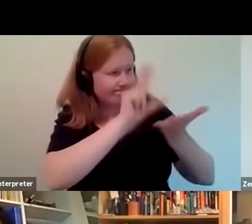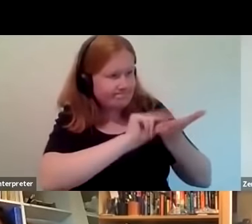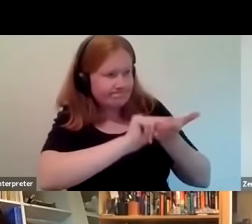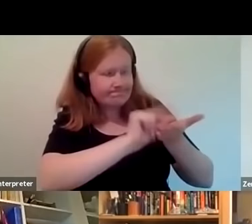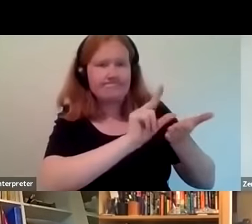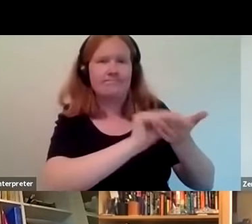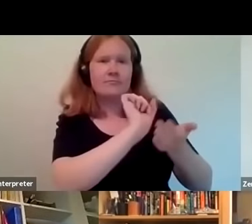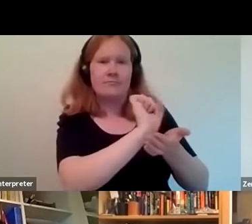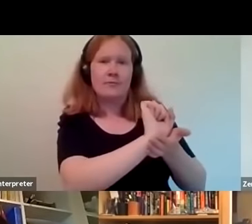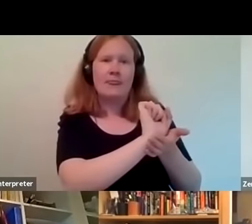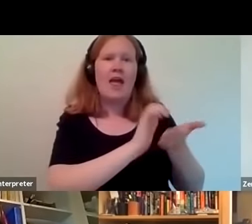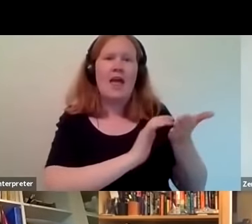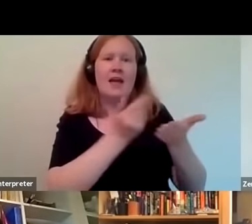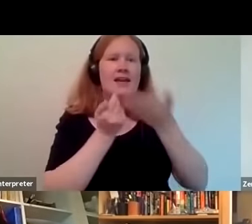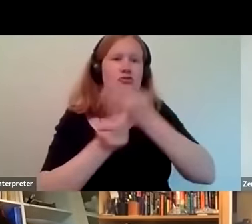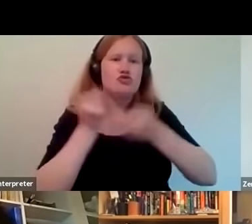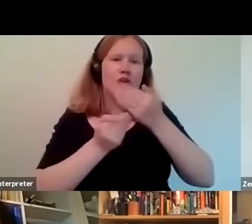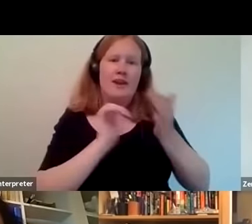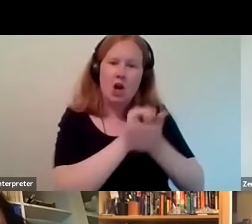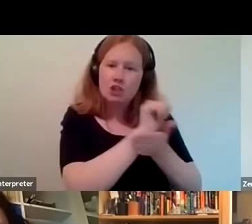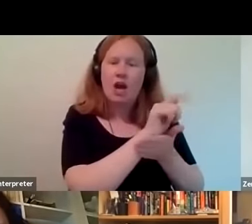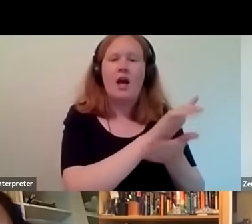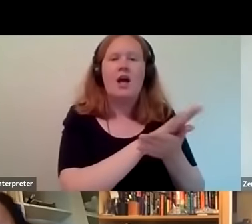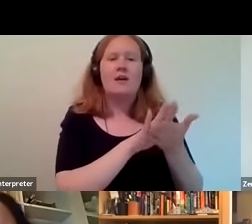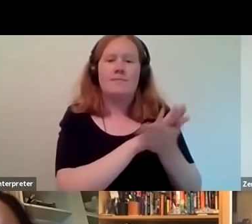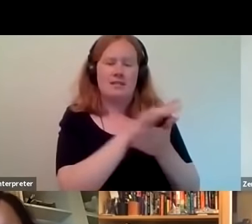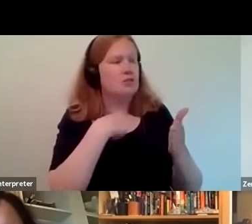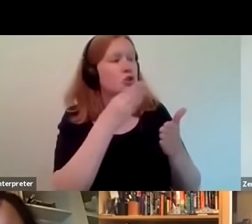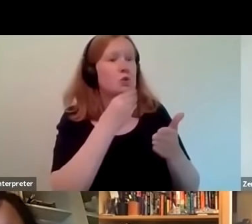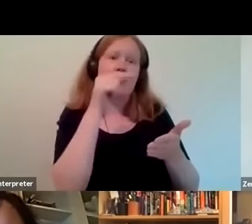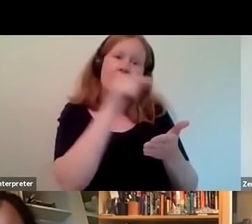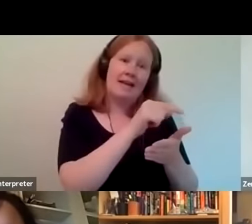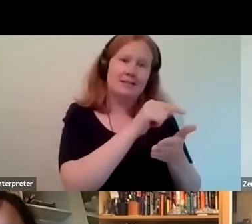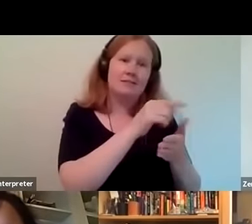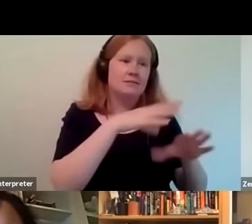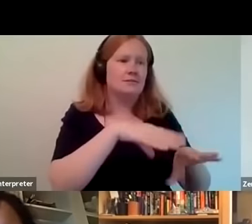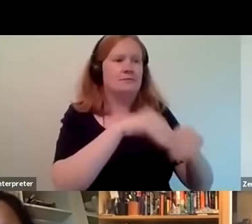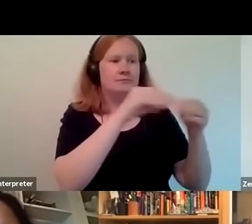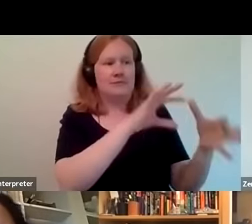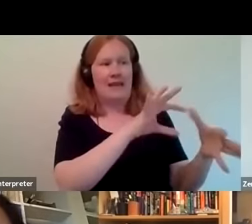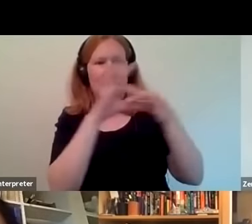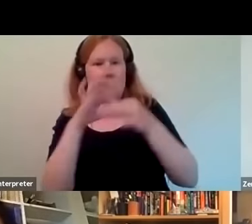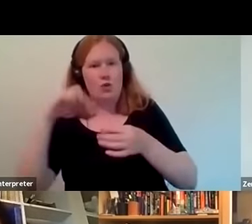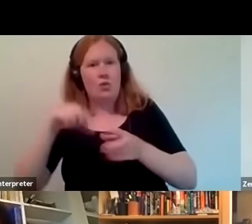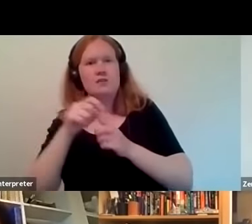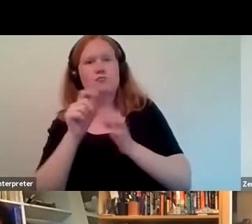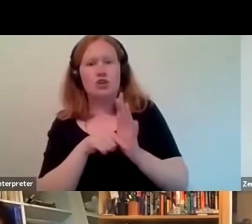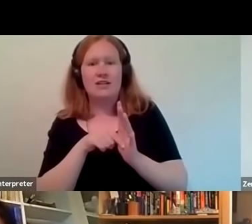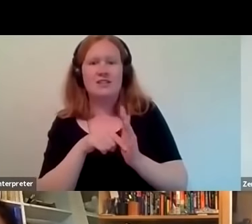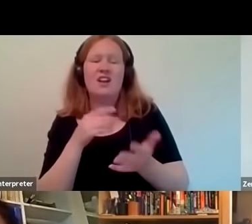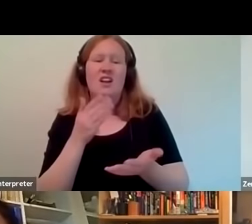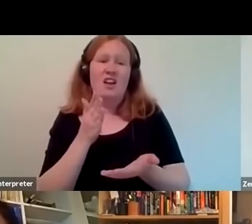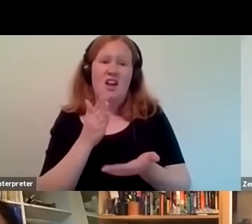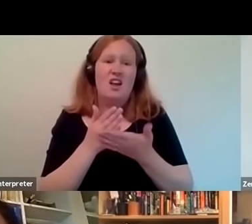as a starting point of how we might go about um developing this project and i'd say fundamentally is around building trust